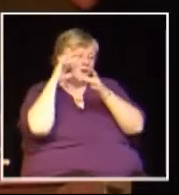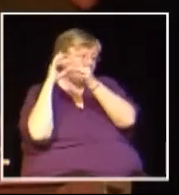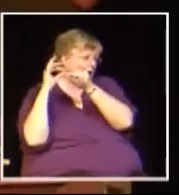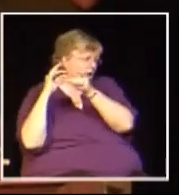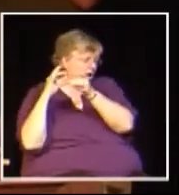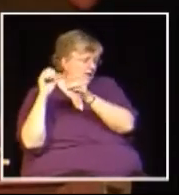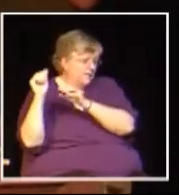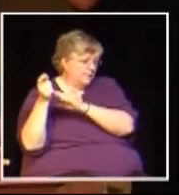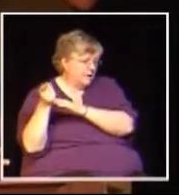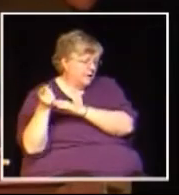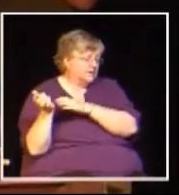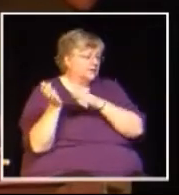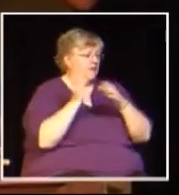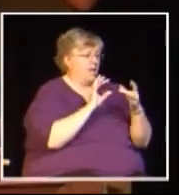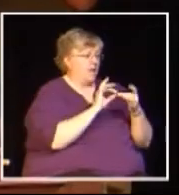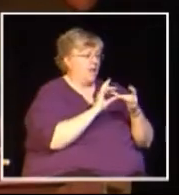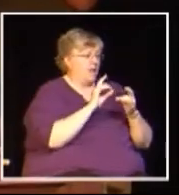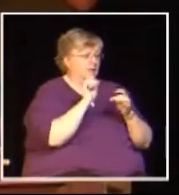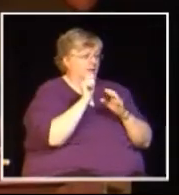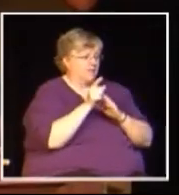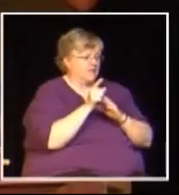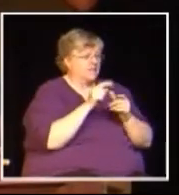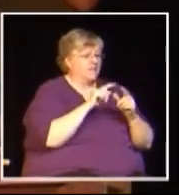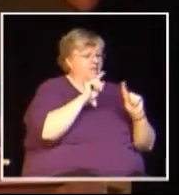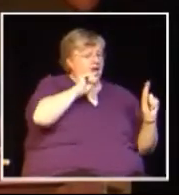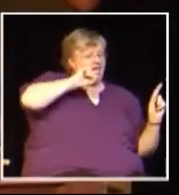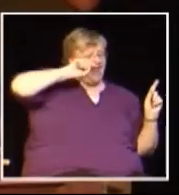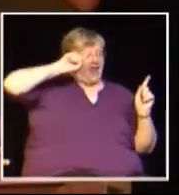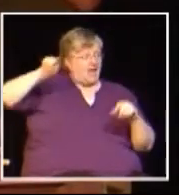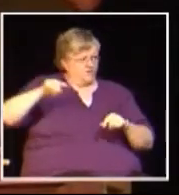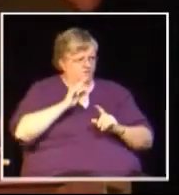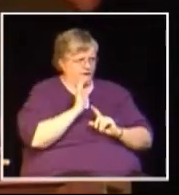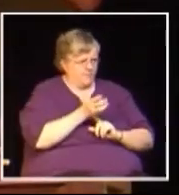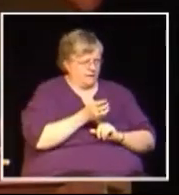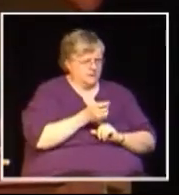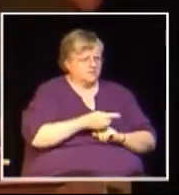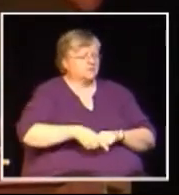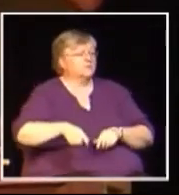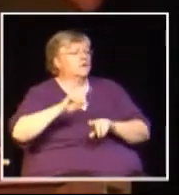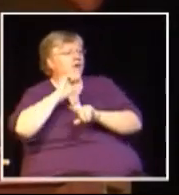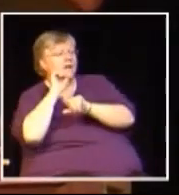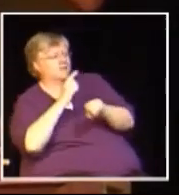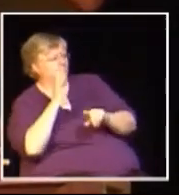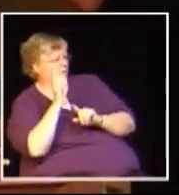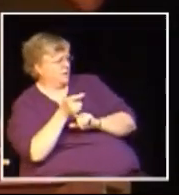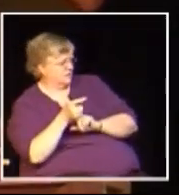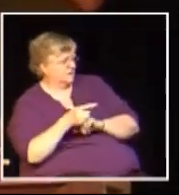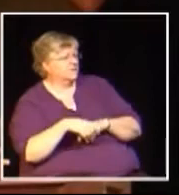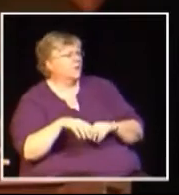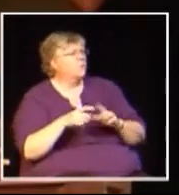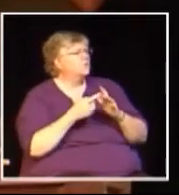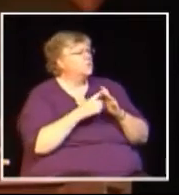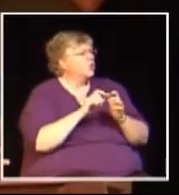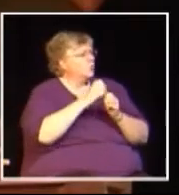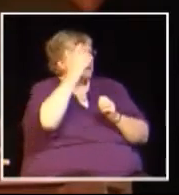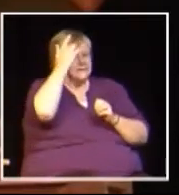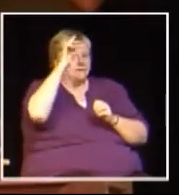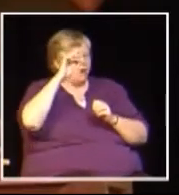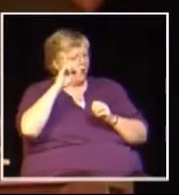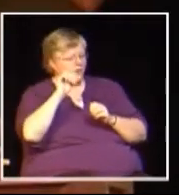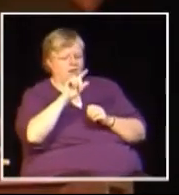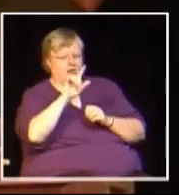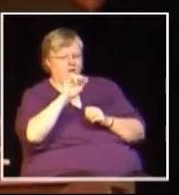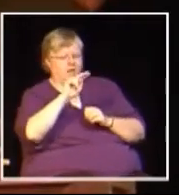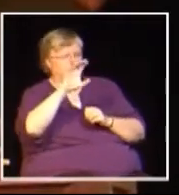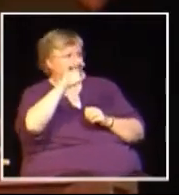back at the first forum in Dawson Creek. The sides have been taking turns for the order of the presentation.